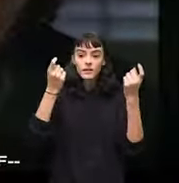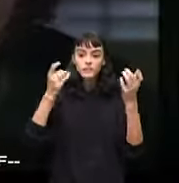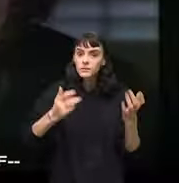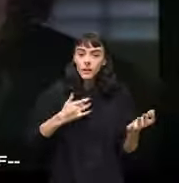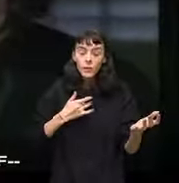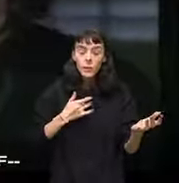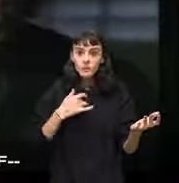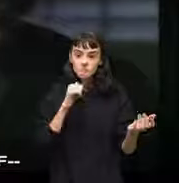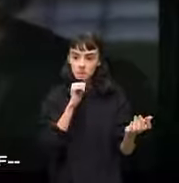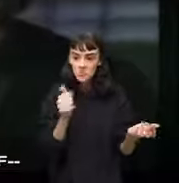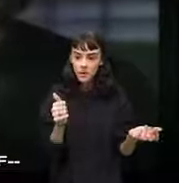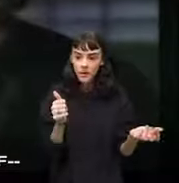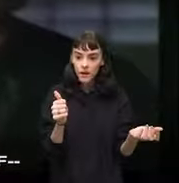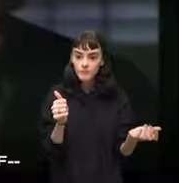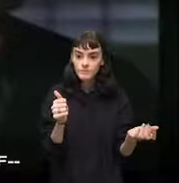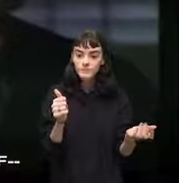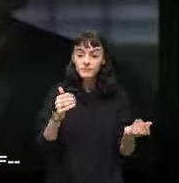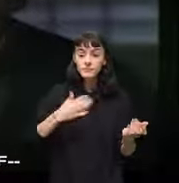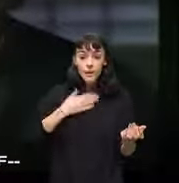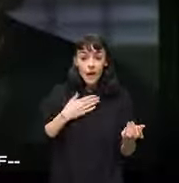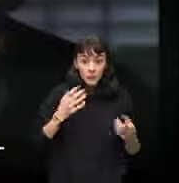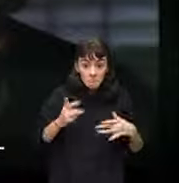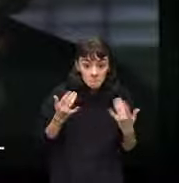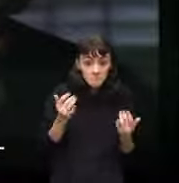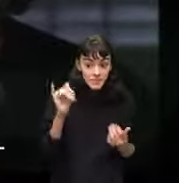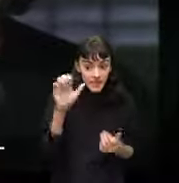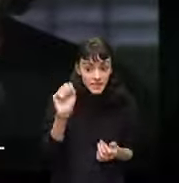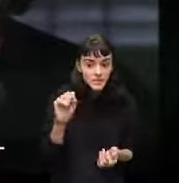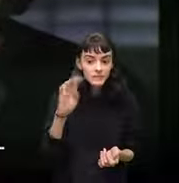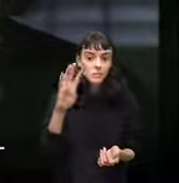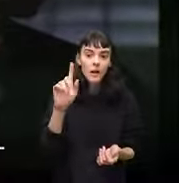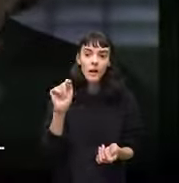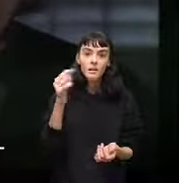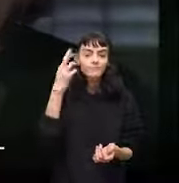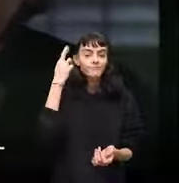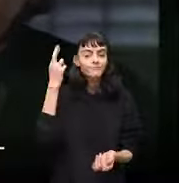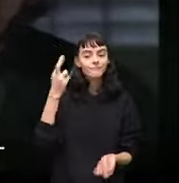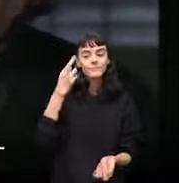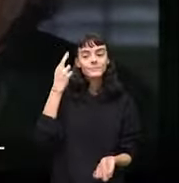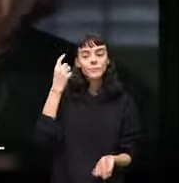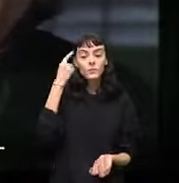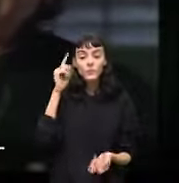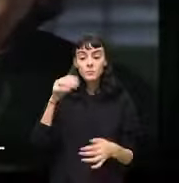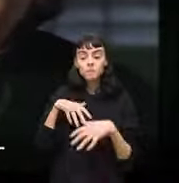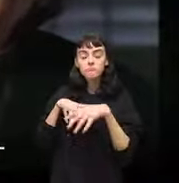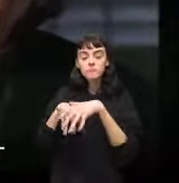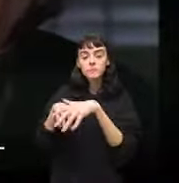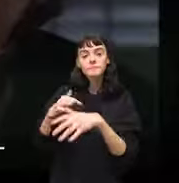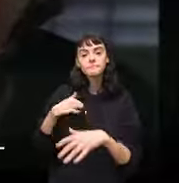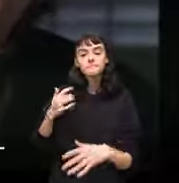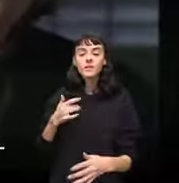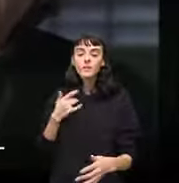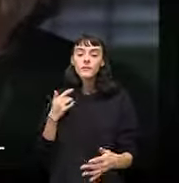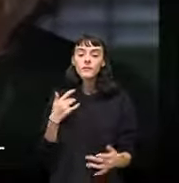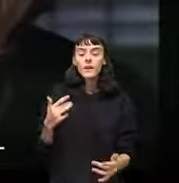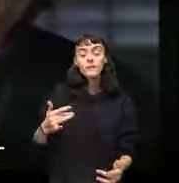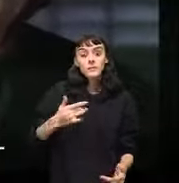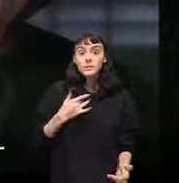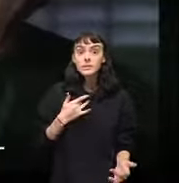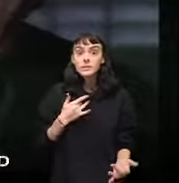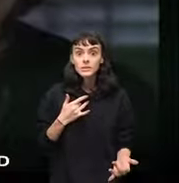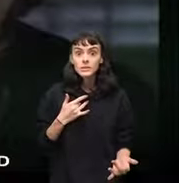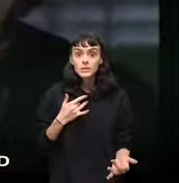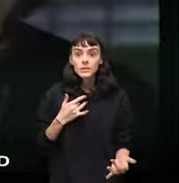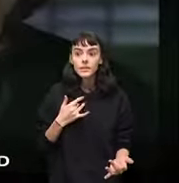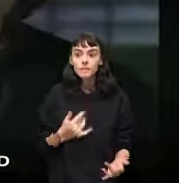I'm struck not so much with the celebration itself, which is grand and happy. But the reason for